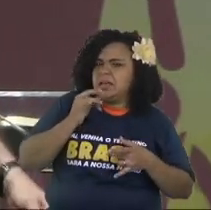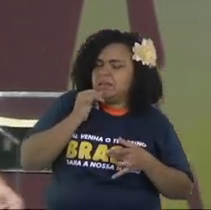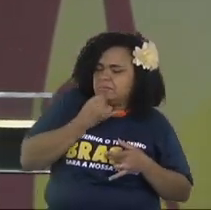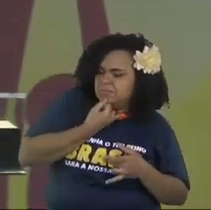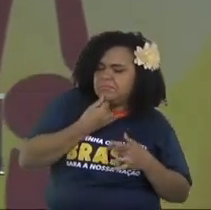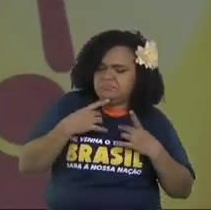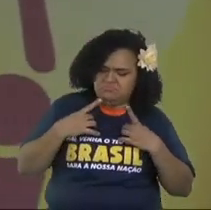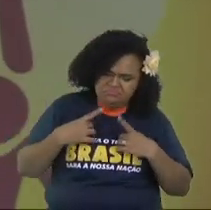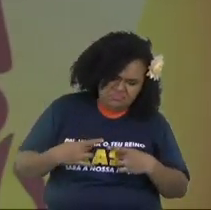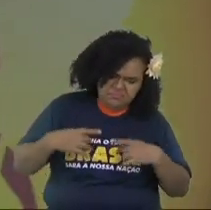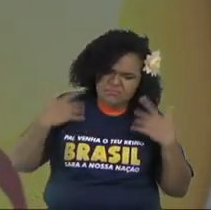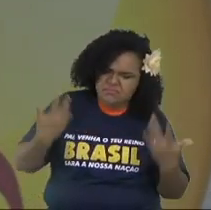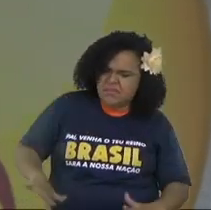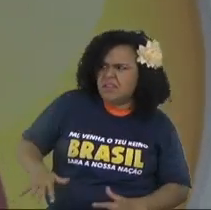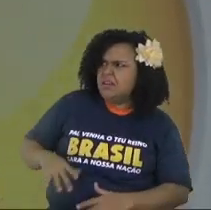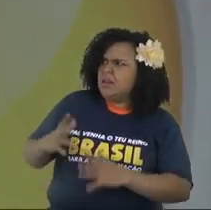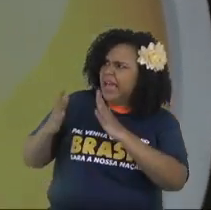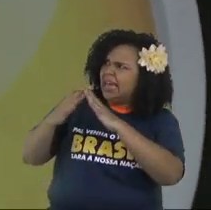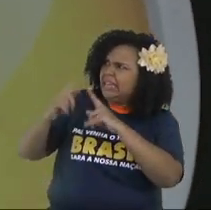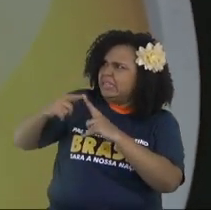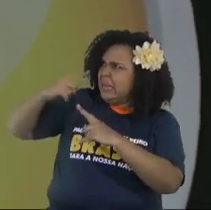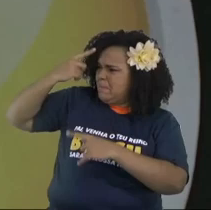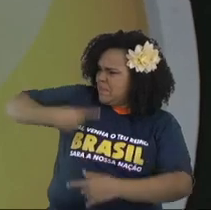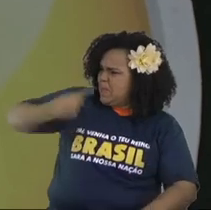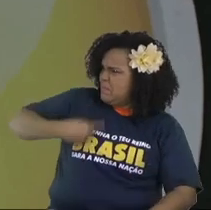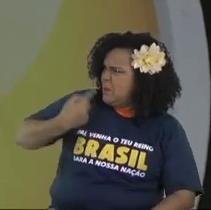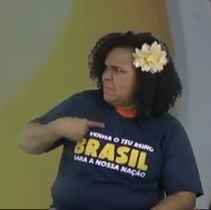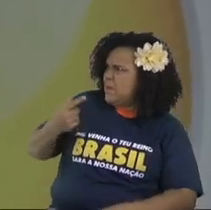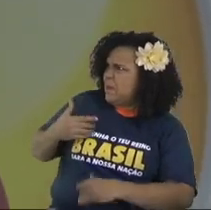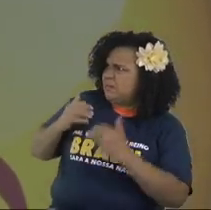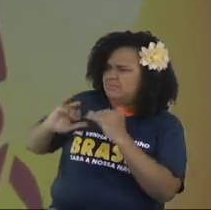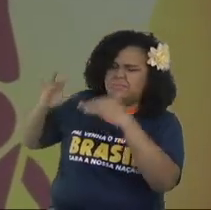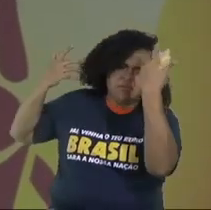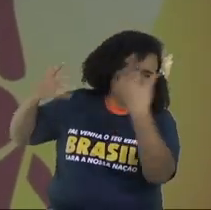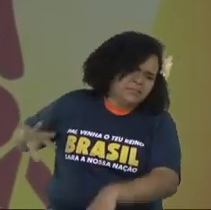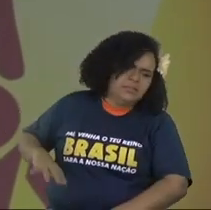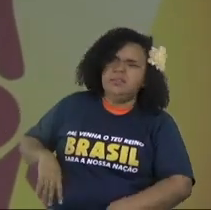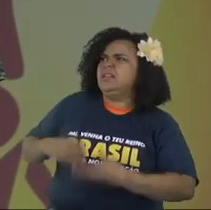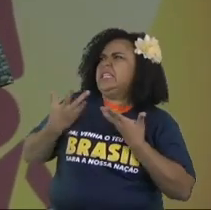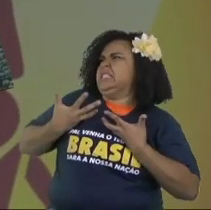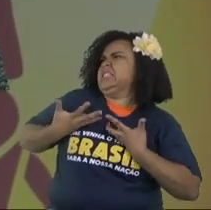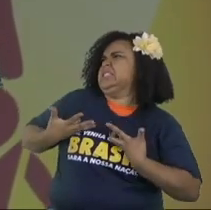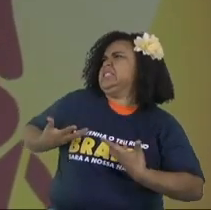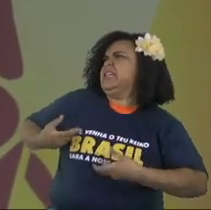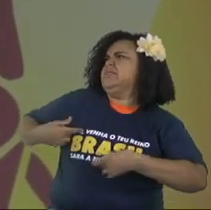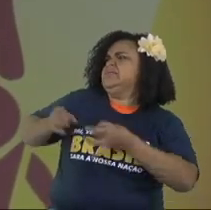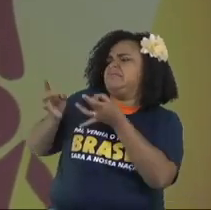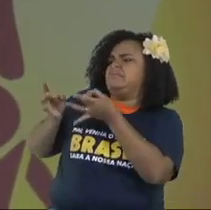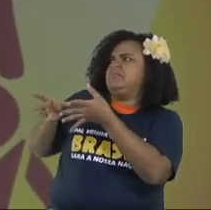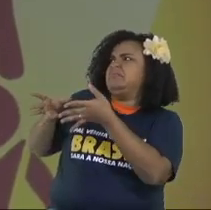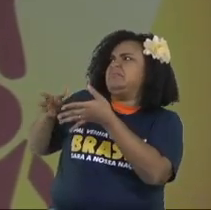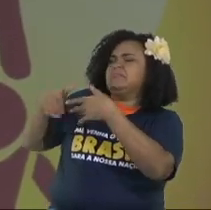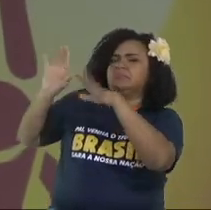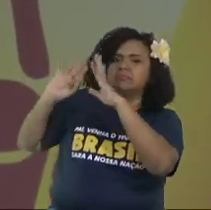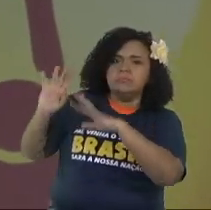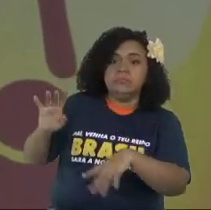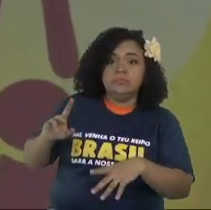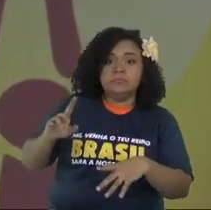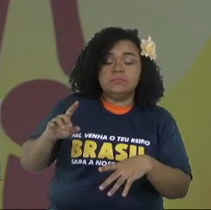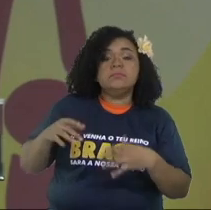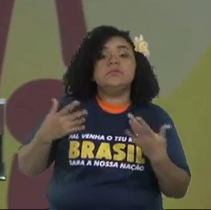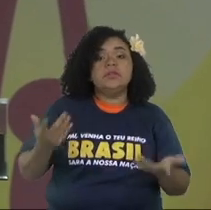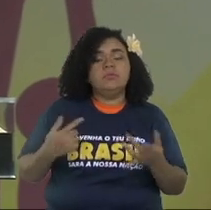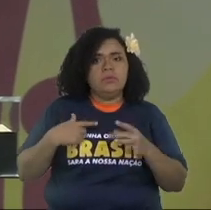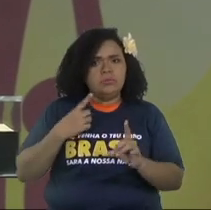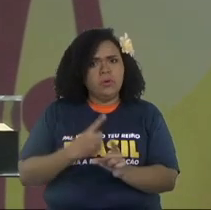they are disencouraged with the churches, and they are people that they know Jesus, but they are sick and tired of